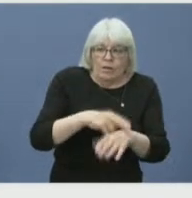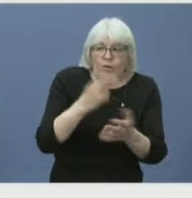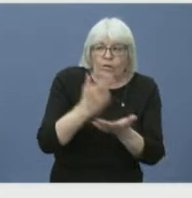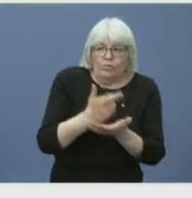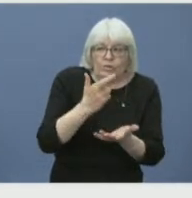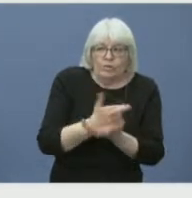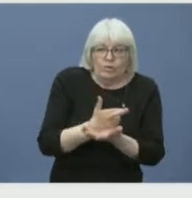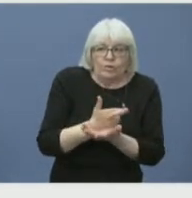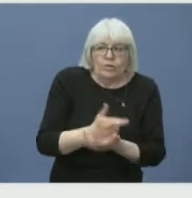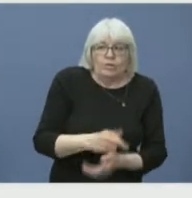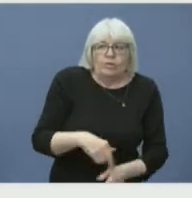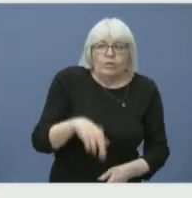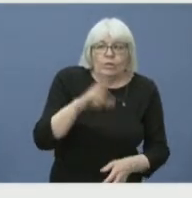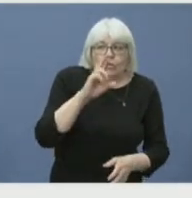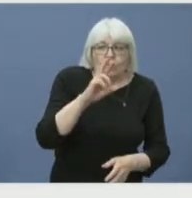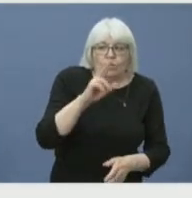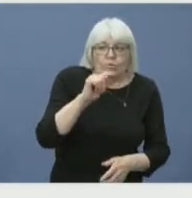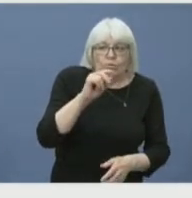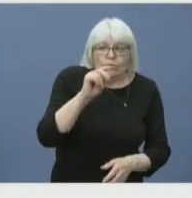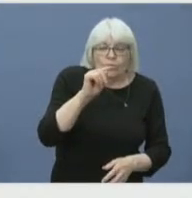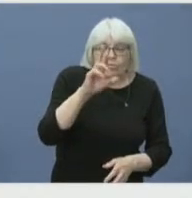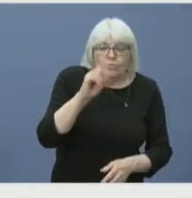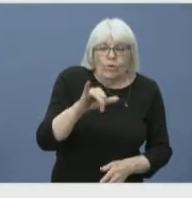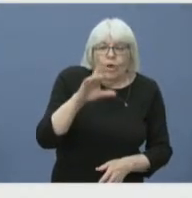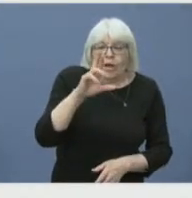the Honorable Tory Rushton. Go ahead, Minister.